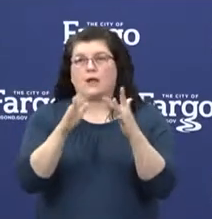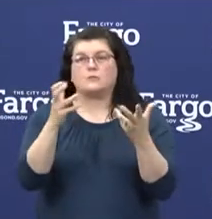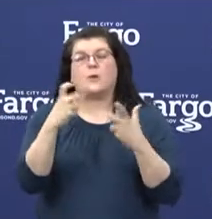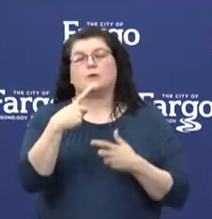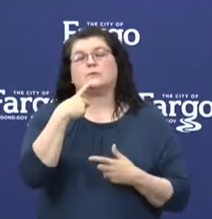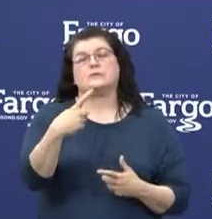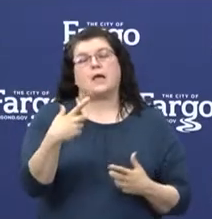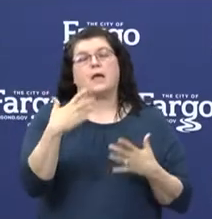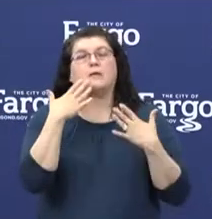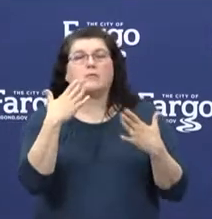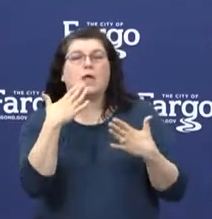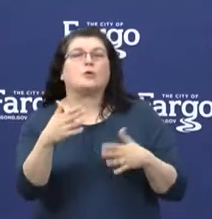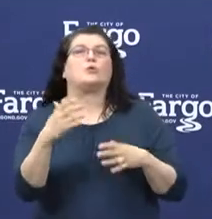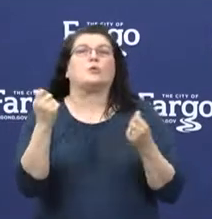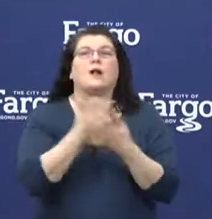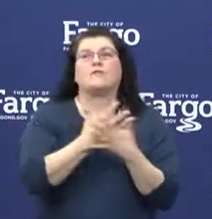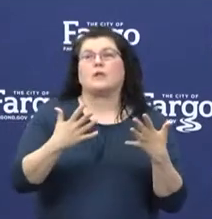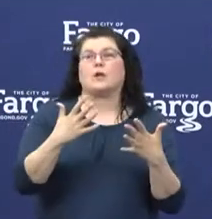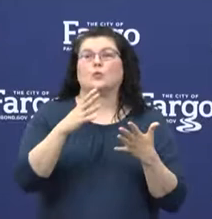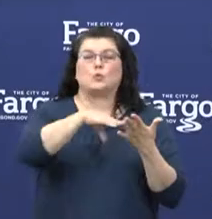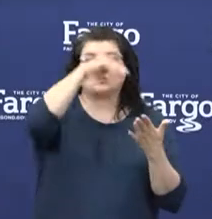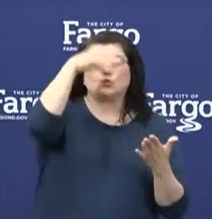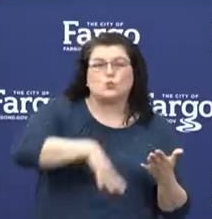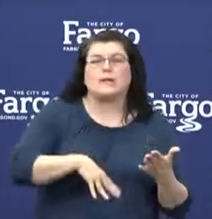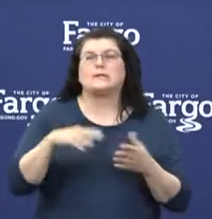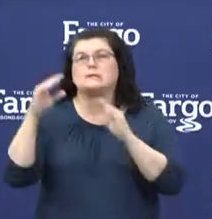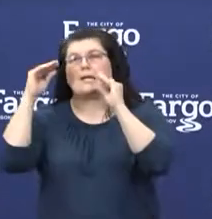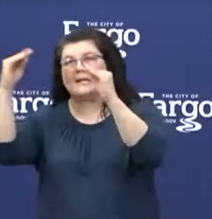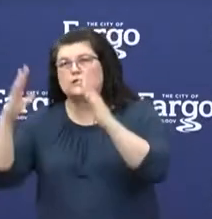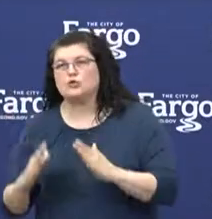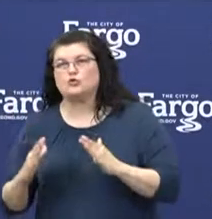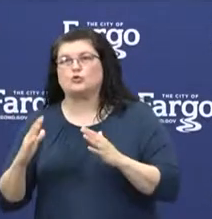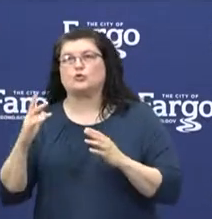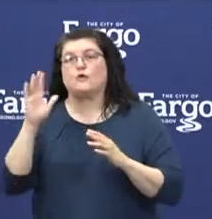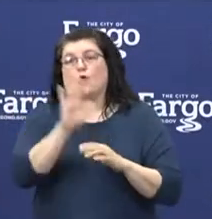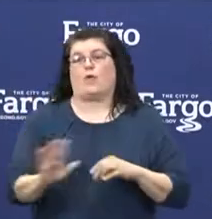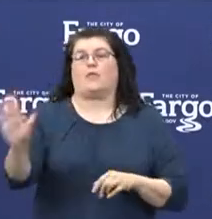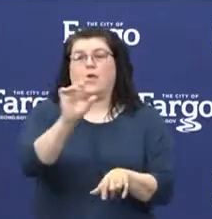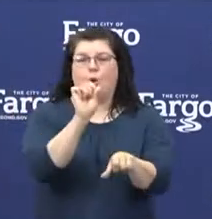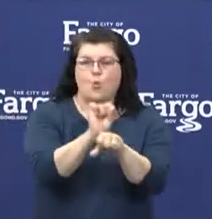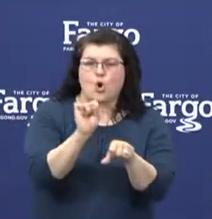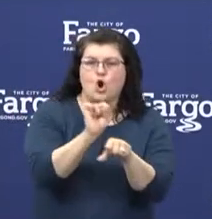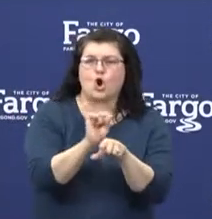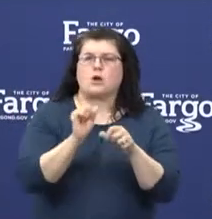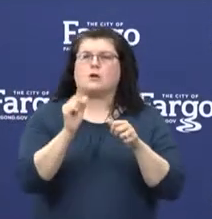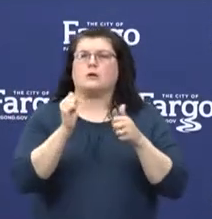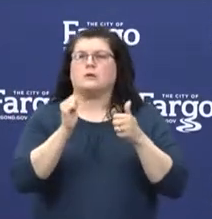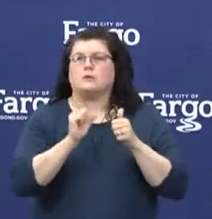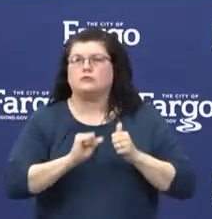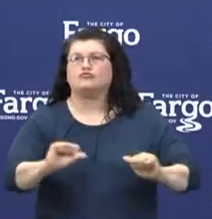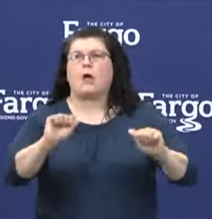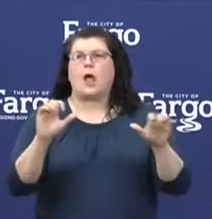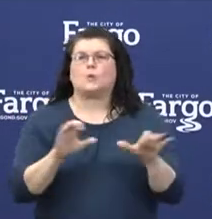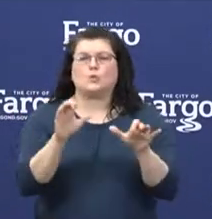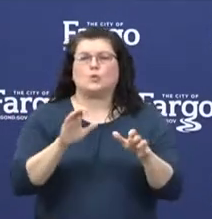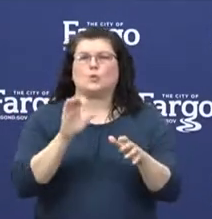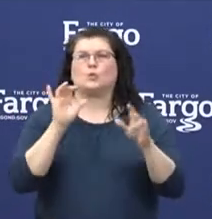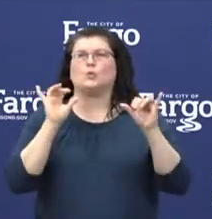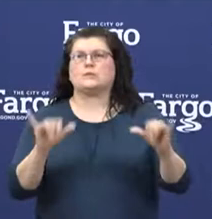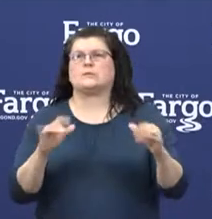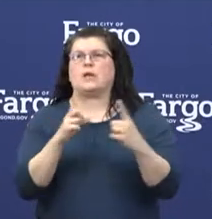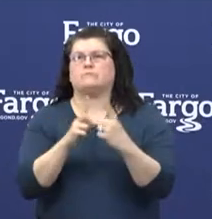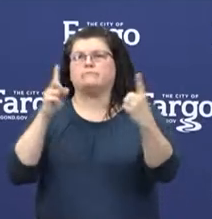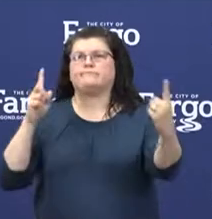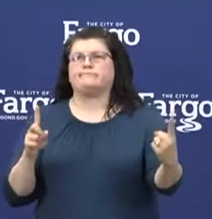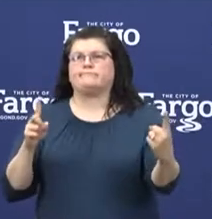students and the teachers for their work and their effort in order to maintain our